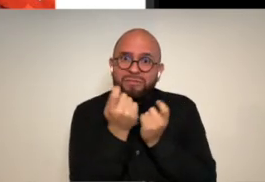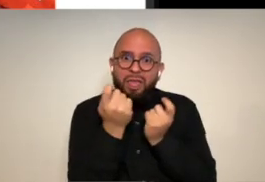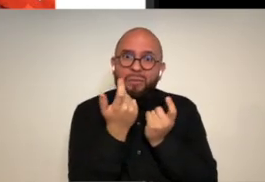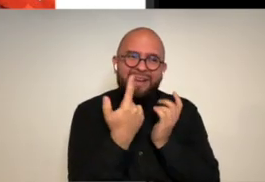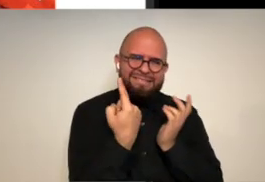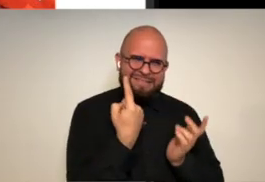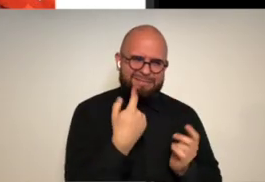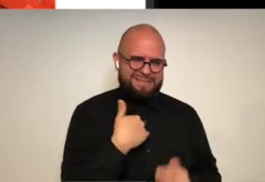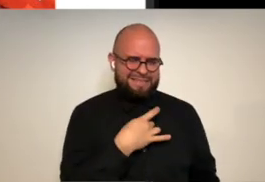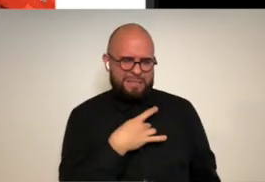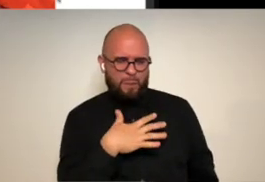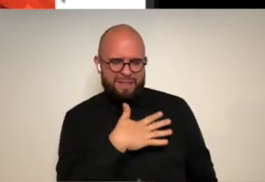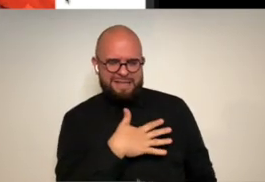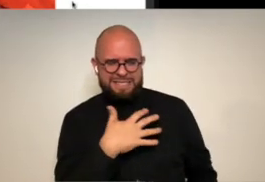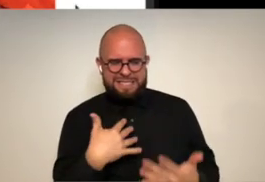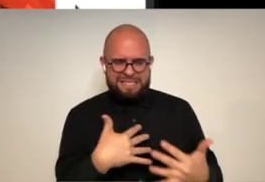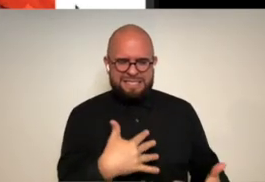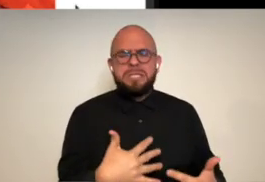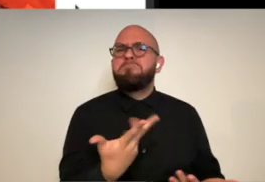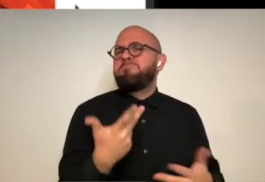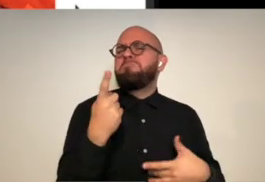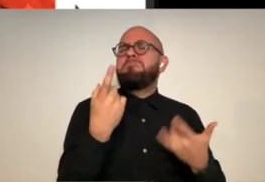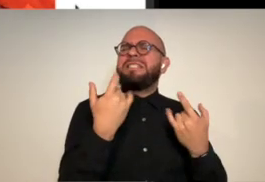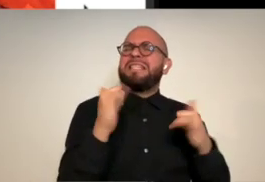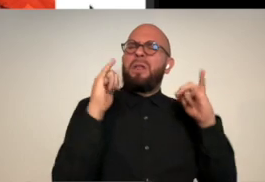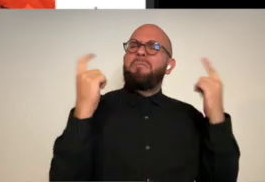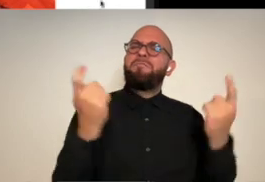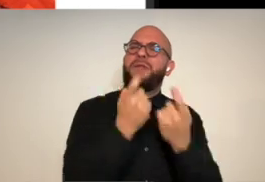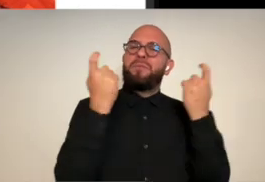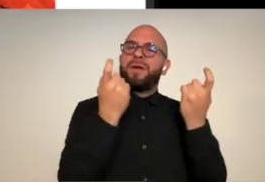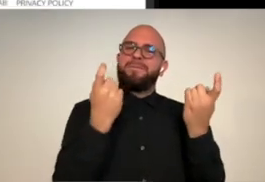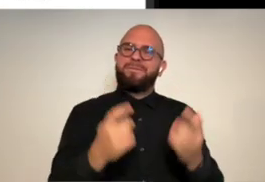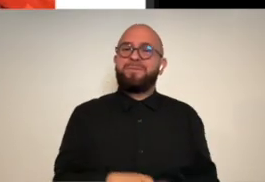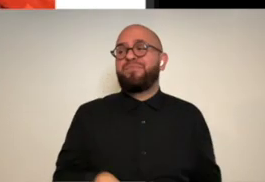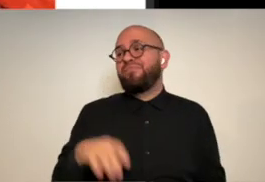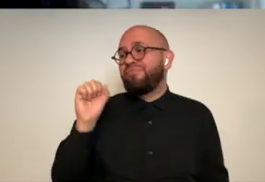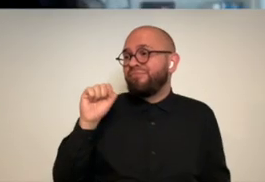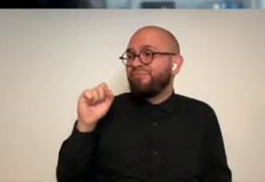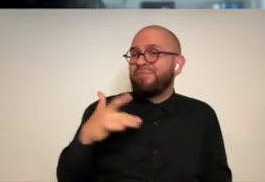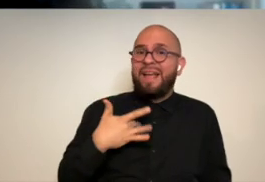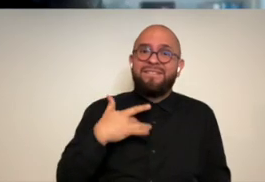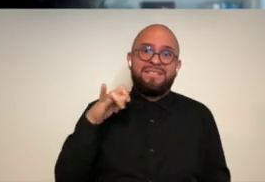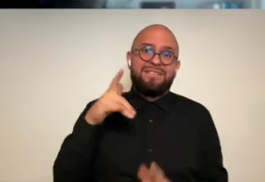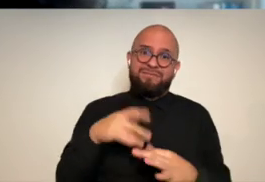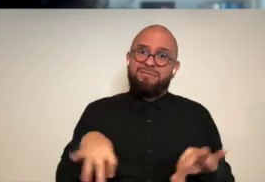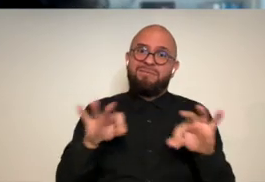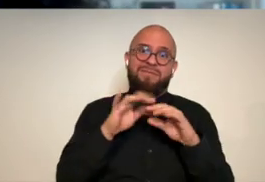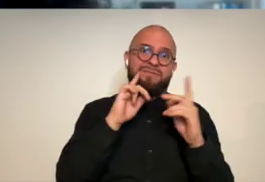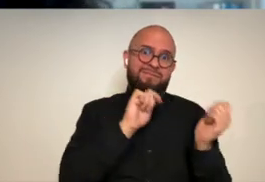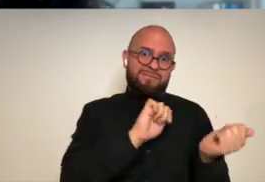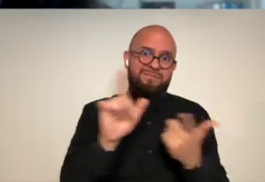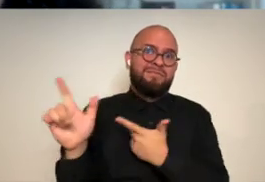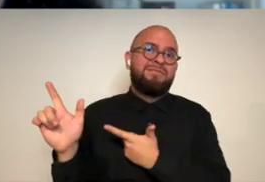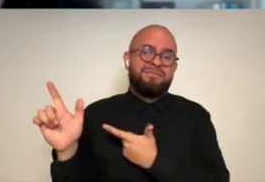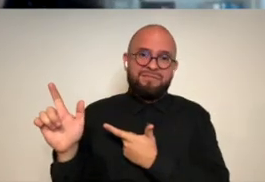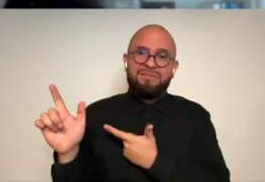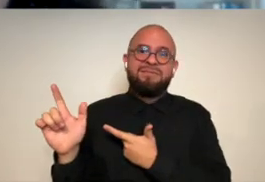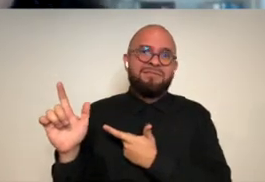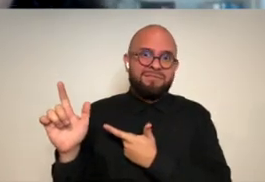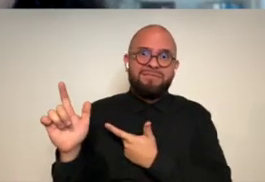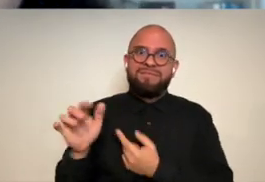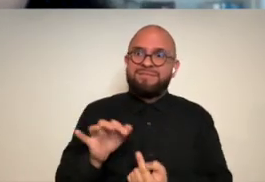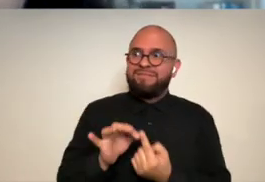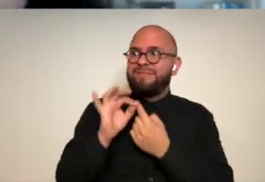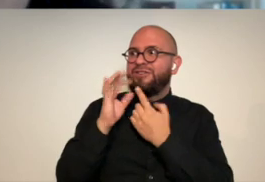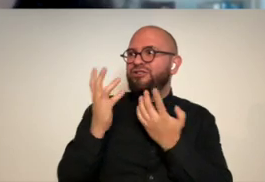try and celebrate even some of the flaws you know yeah i think that's such a crucial thing for us to do especially